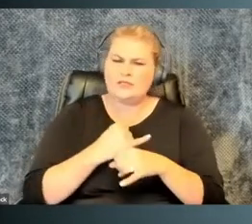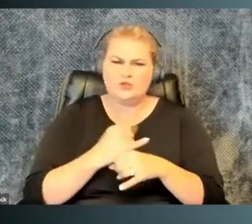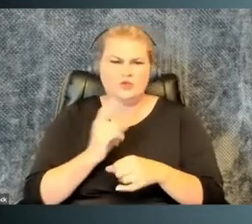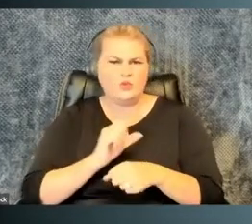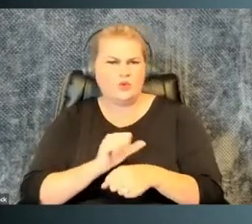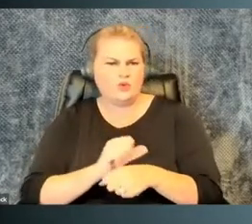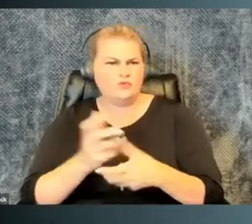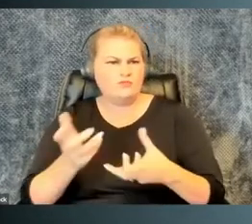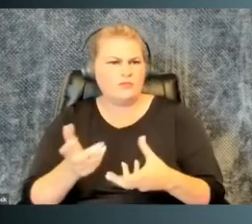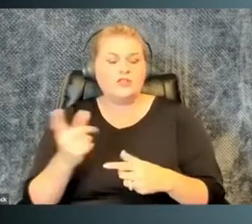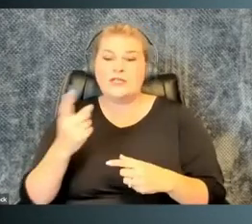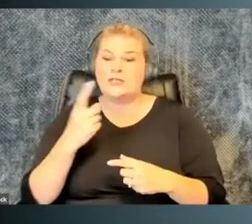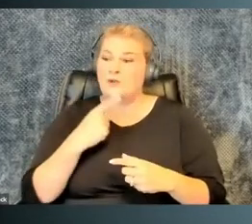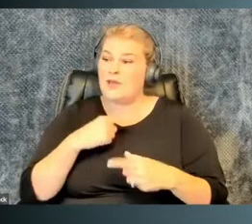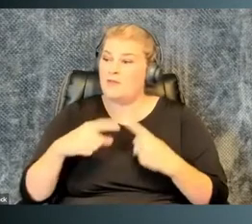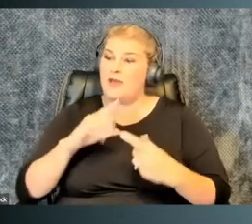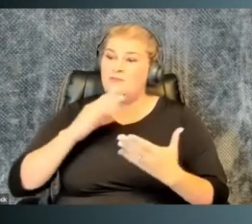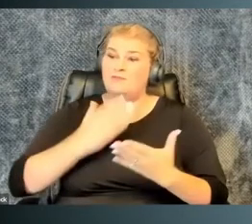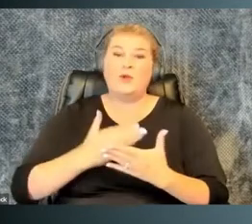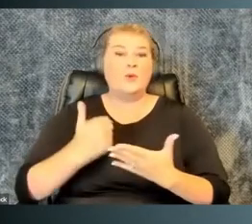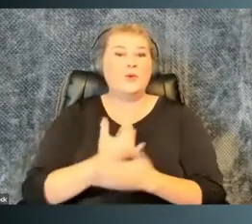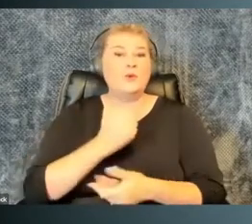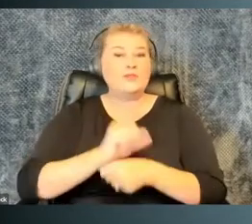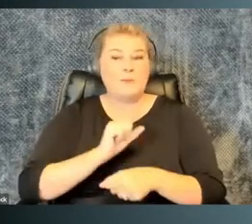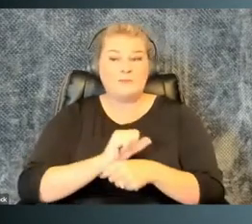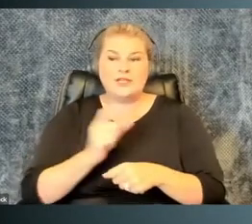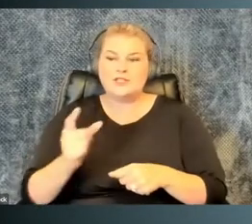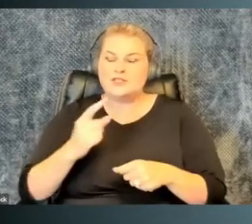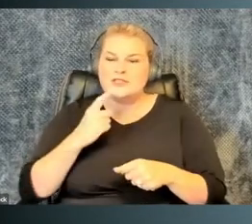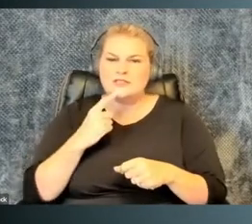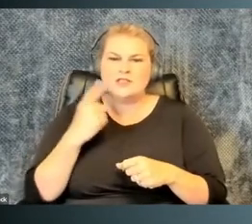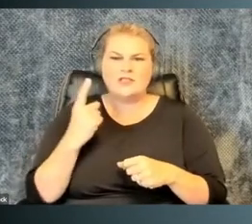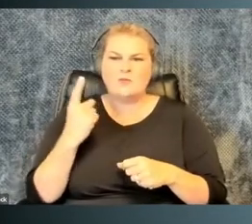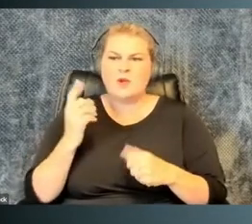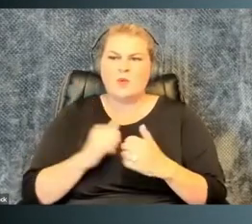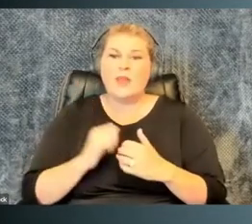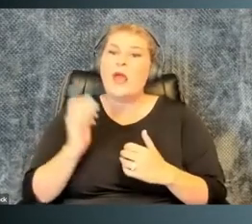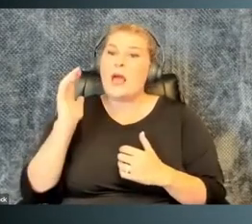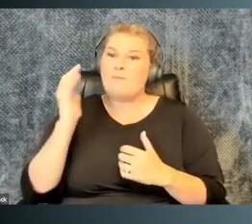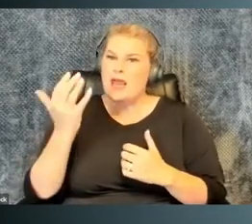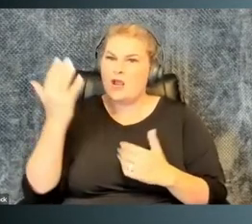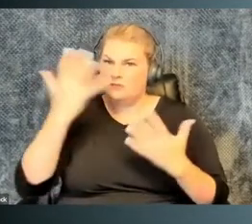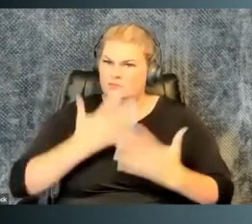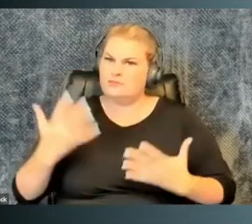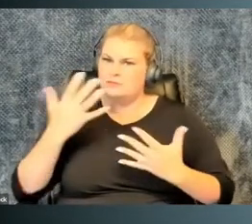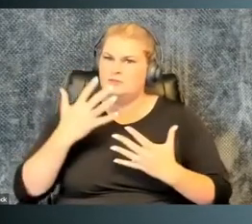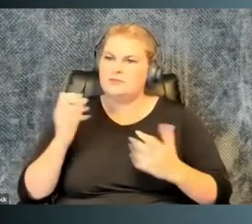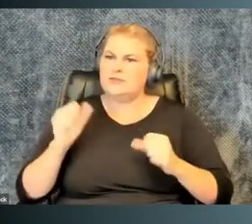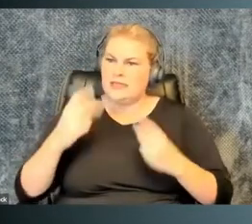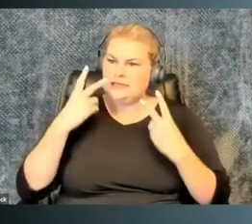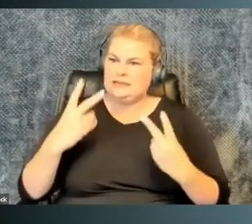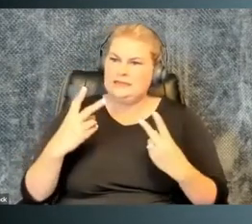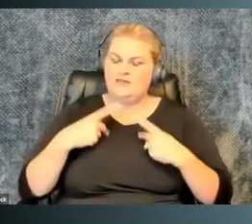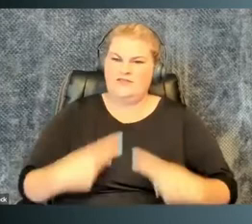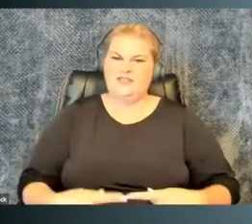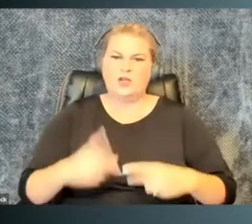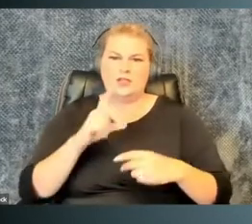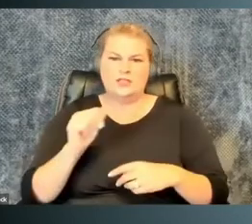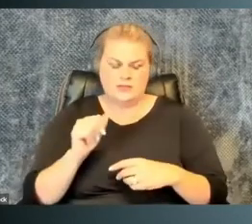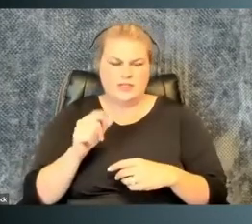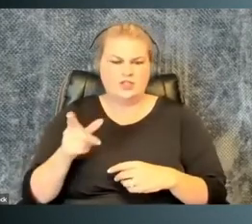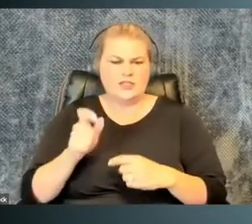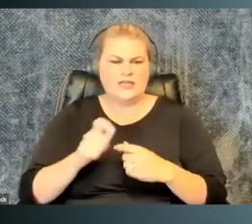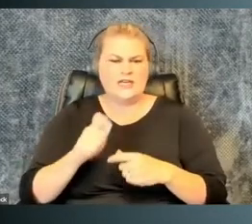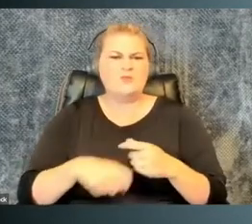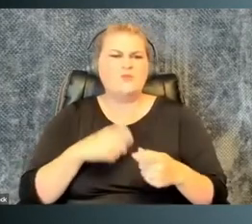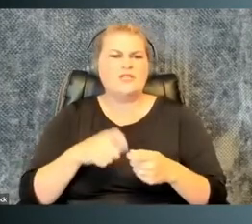she arrived at her current institution, and she told me about arriving at her new job, where she, someone with an apparent physical disability,